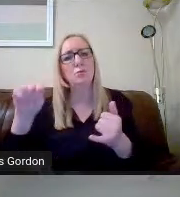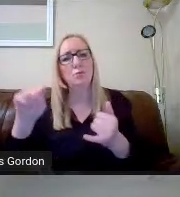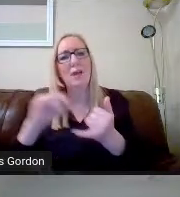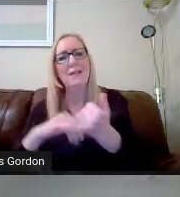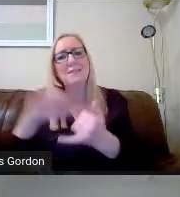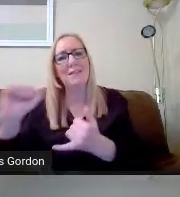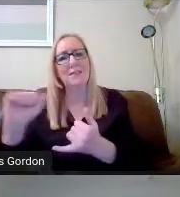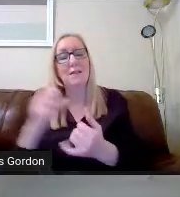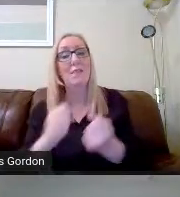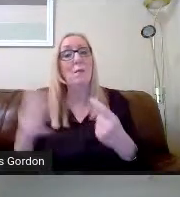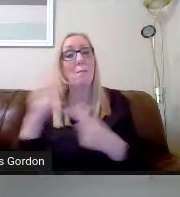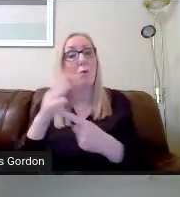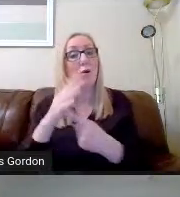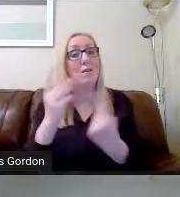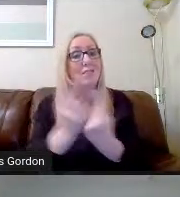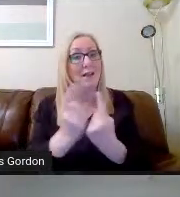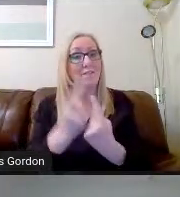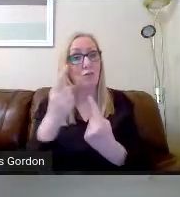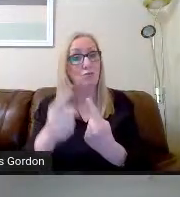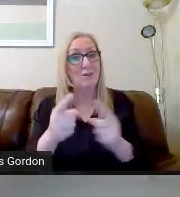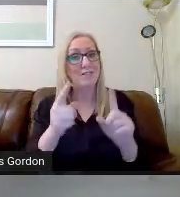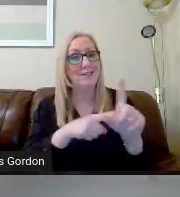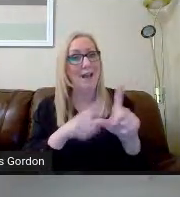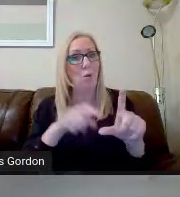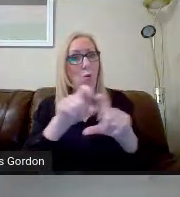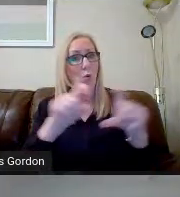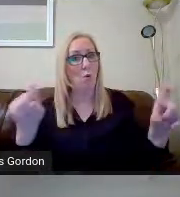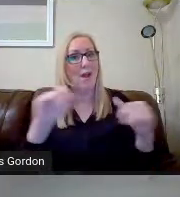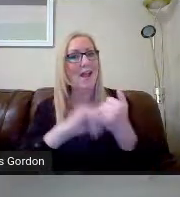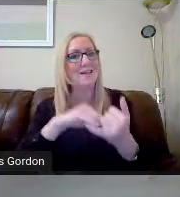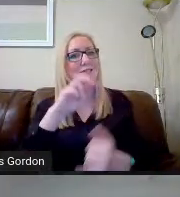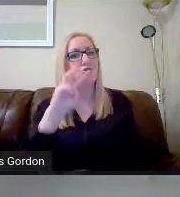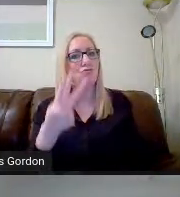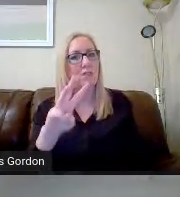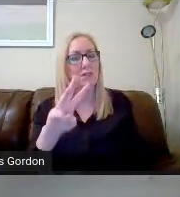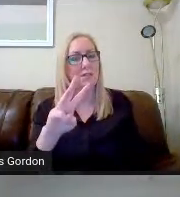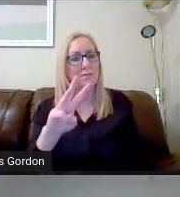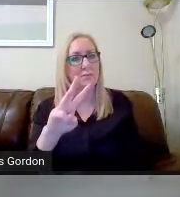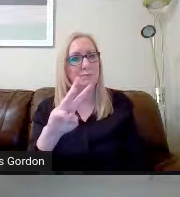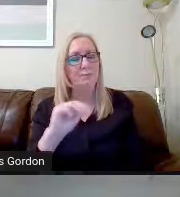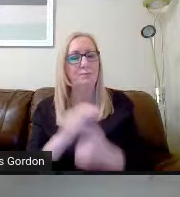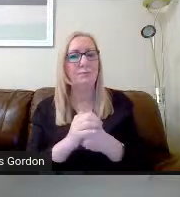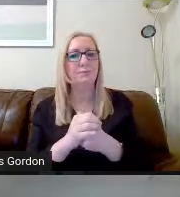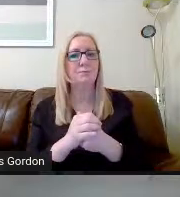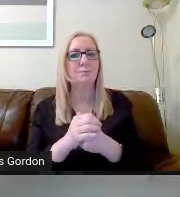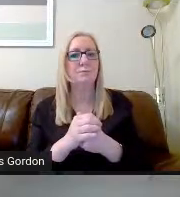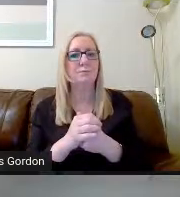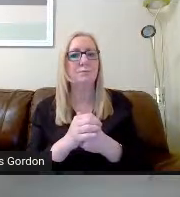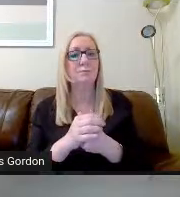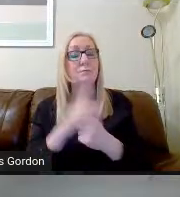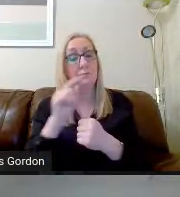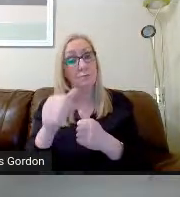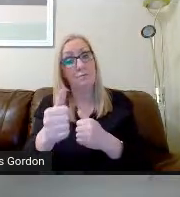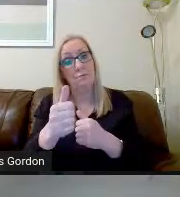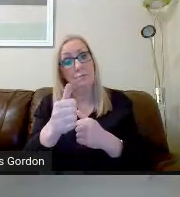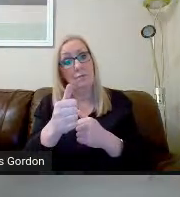yourselves is third year. And as you're aware, every